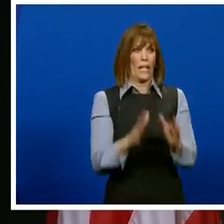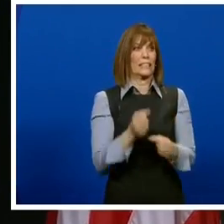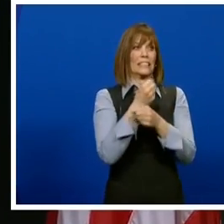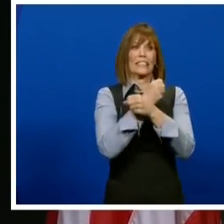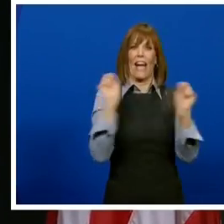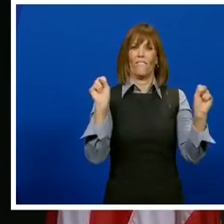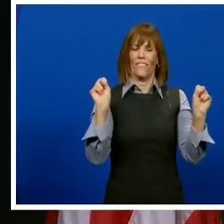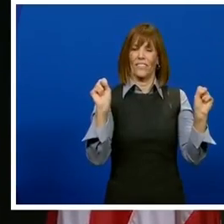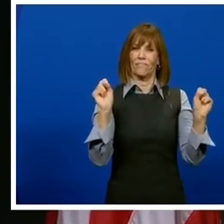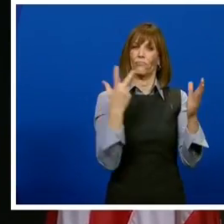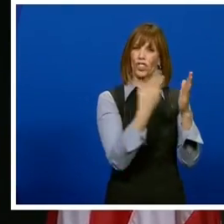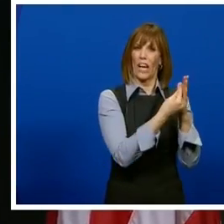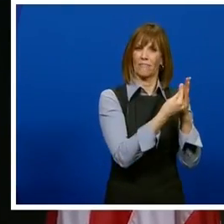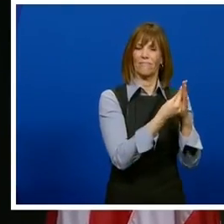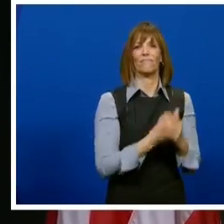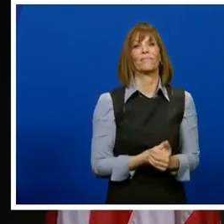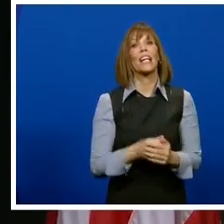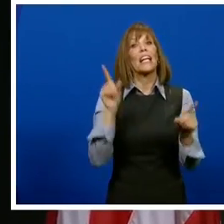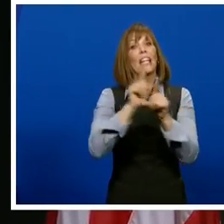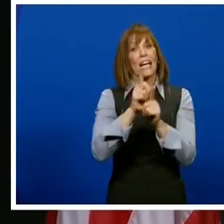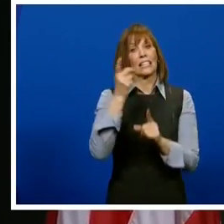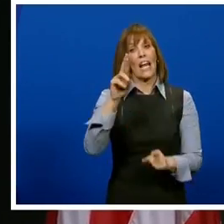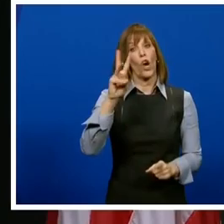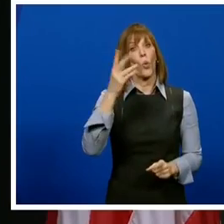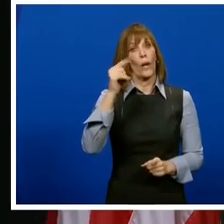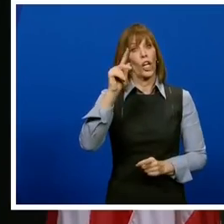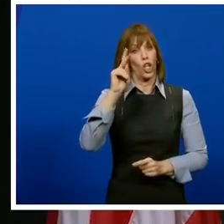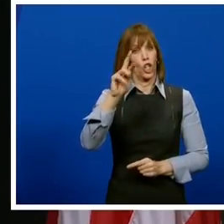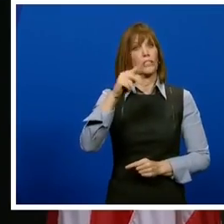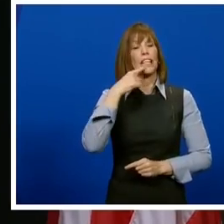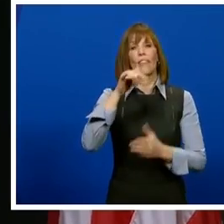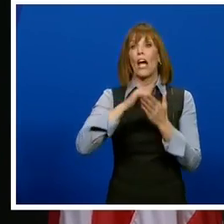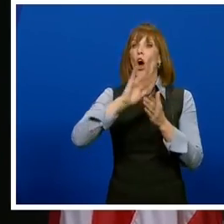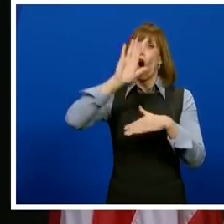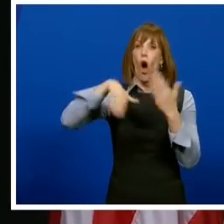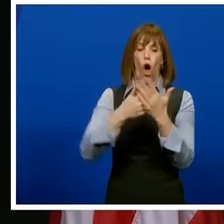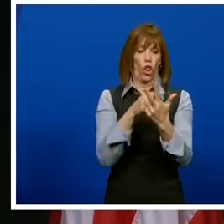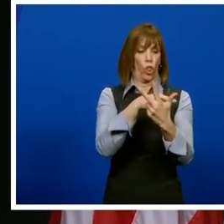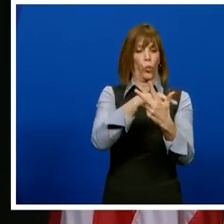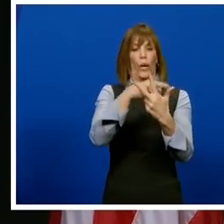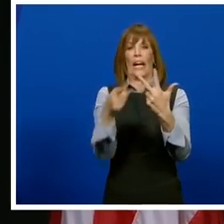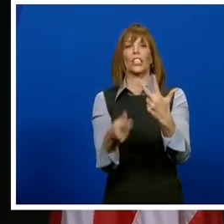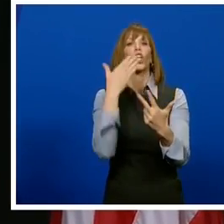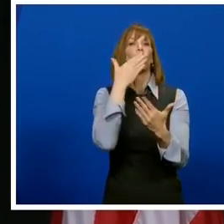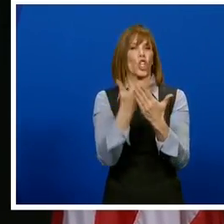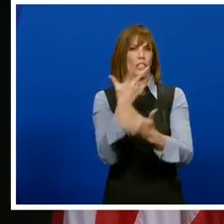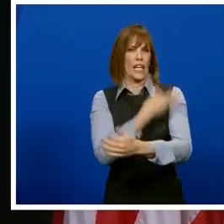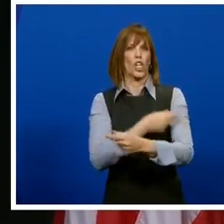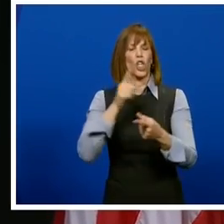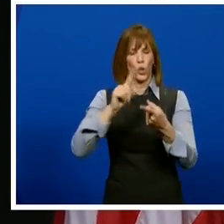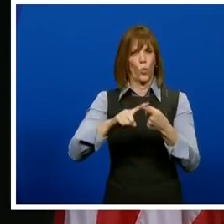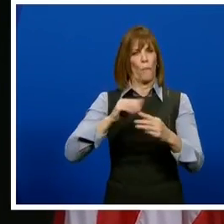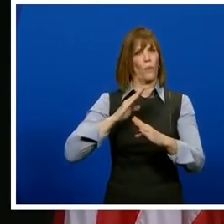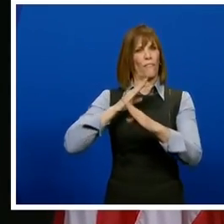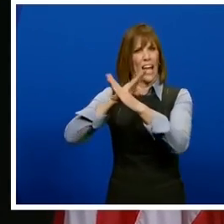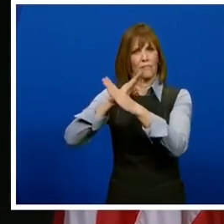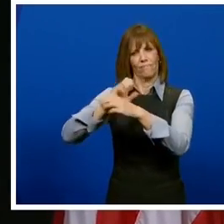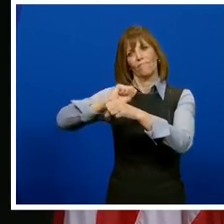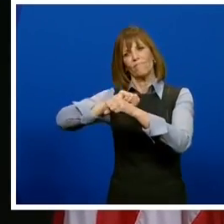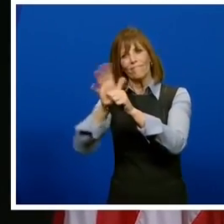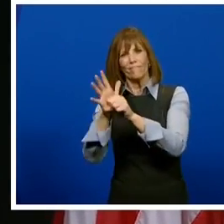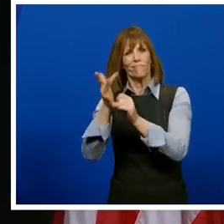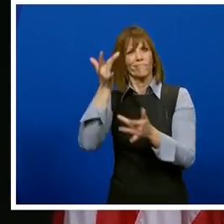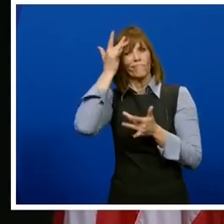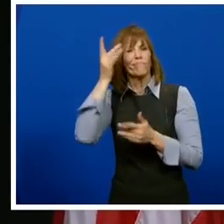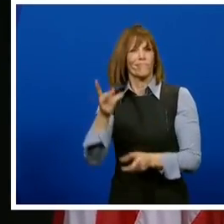As Dr. Winokur confirmed earlier, every vaccine option is a good option to prevent the negative health outcomes that are associated with